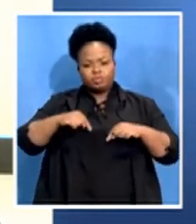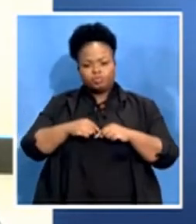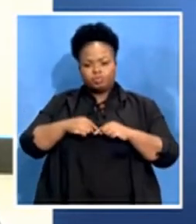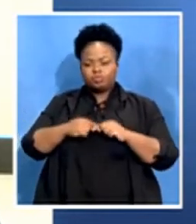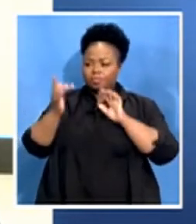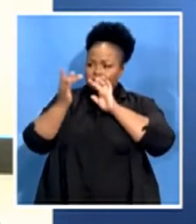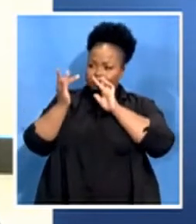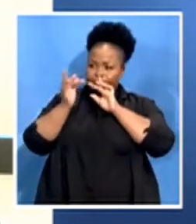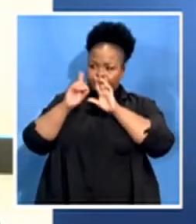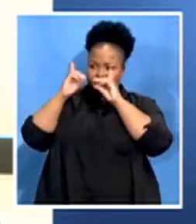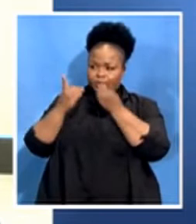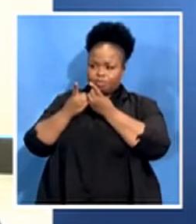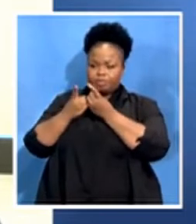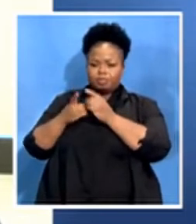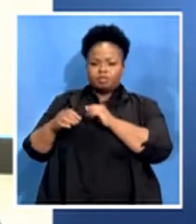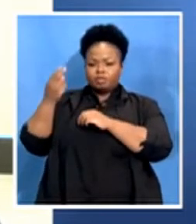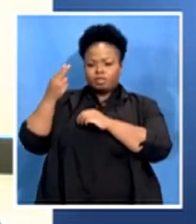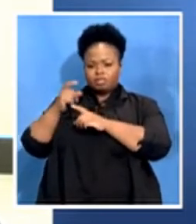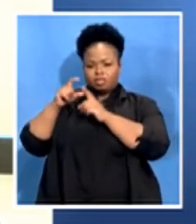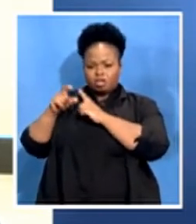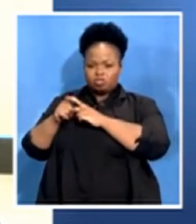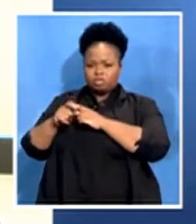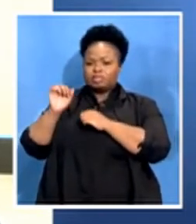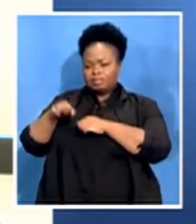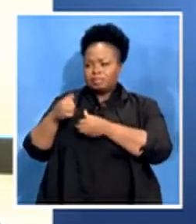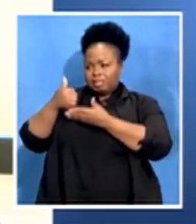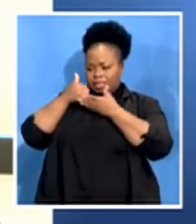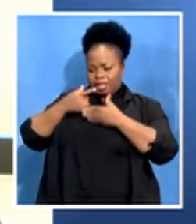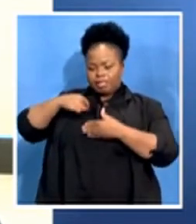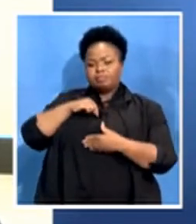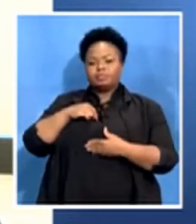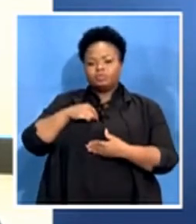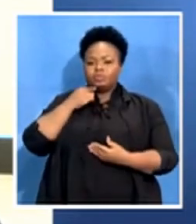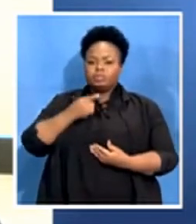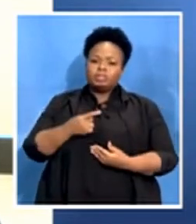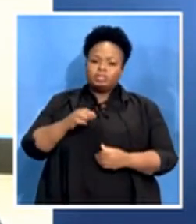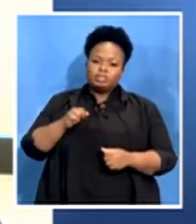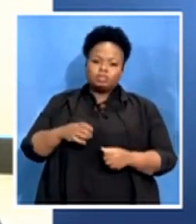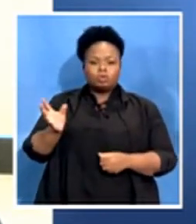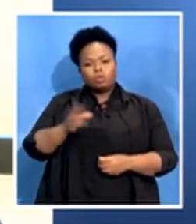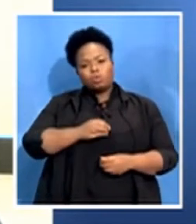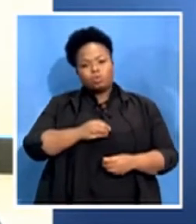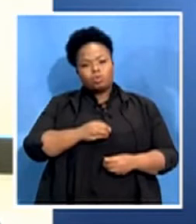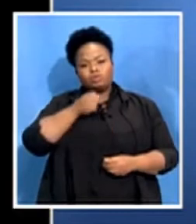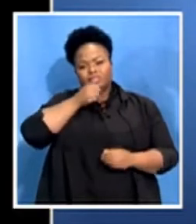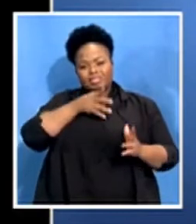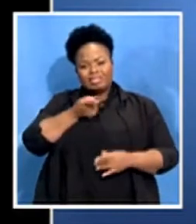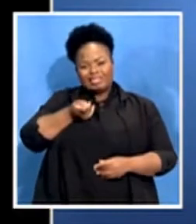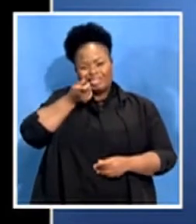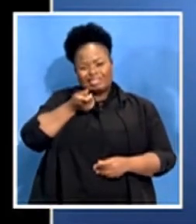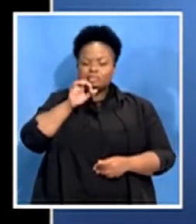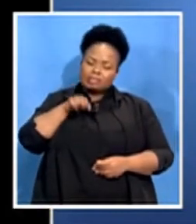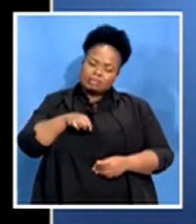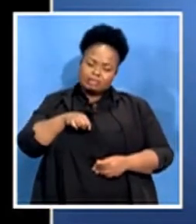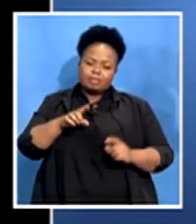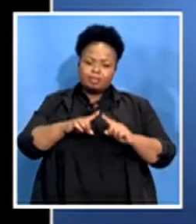were able to assist us to say look uh all other artists are receiving as neat as it may be but the disabled artists are not